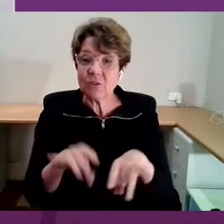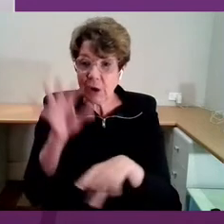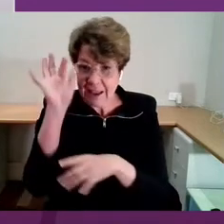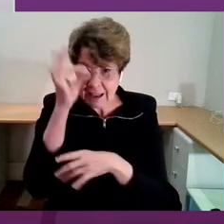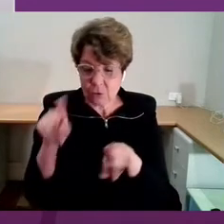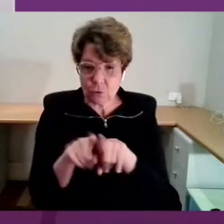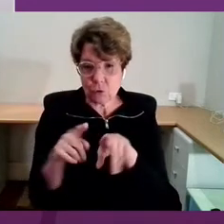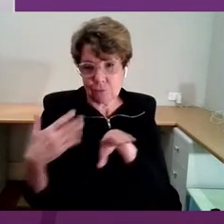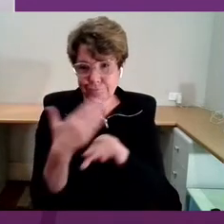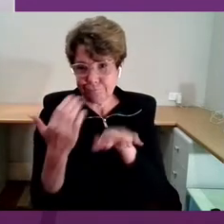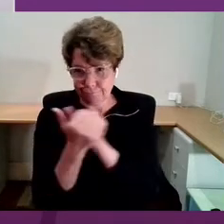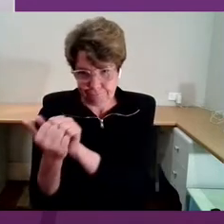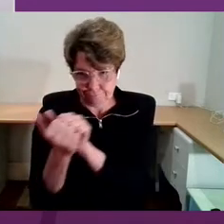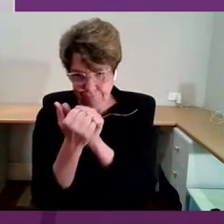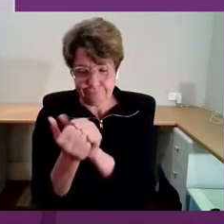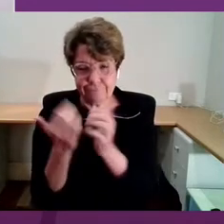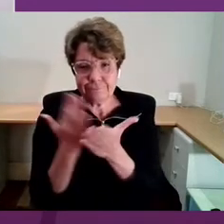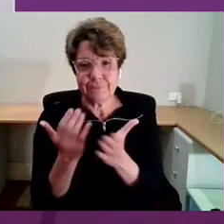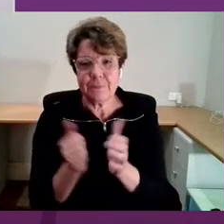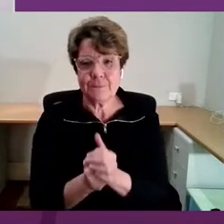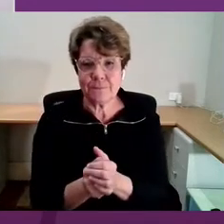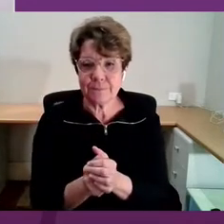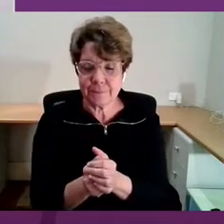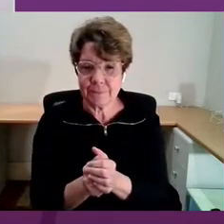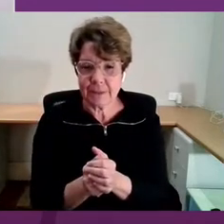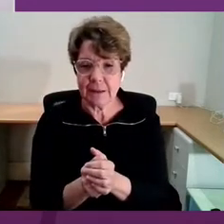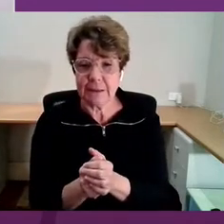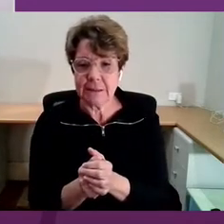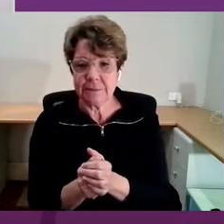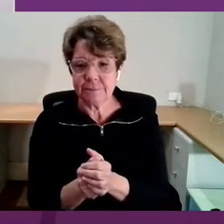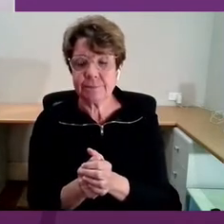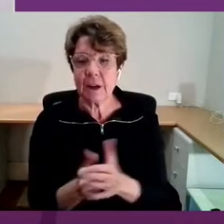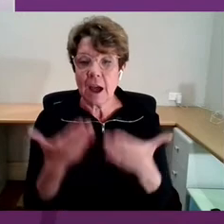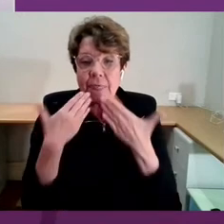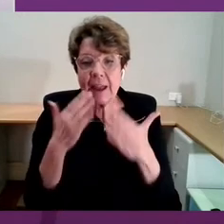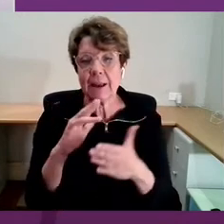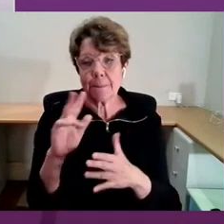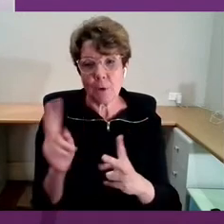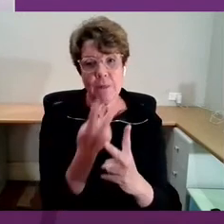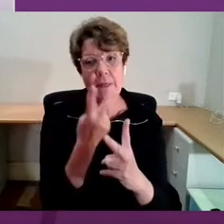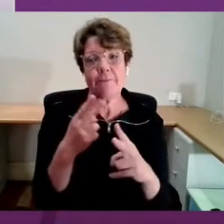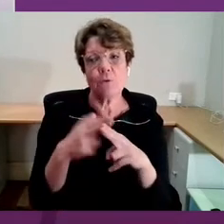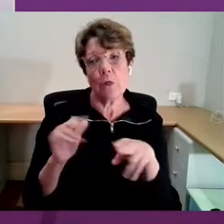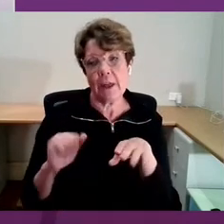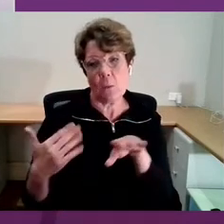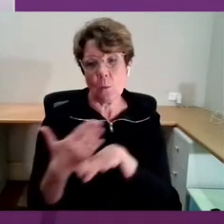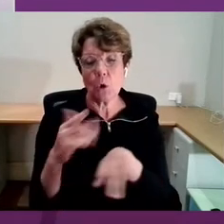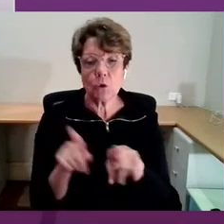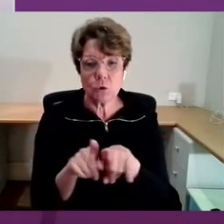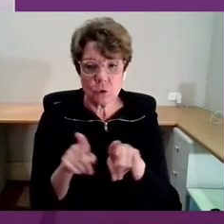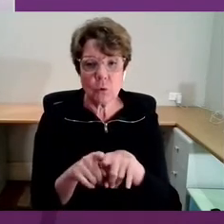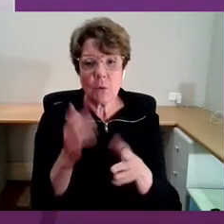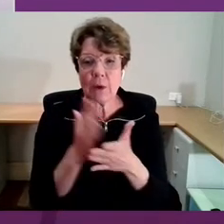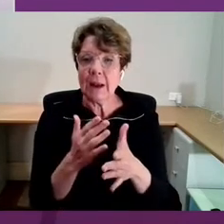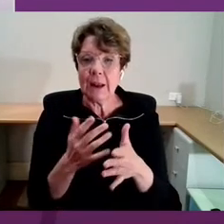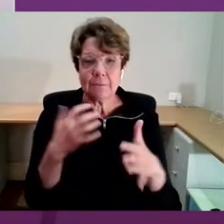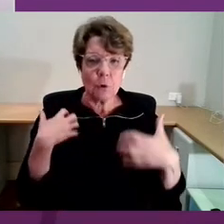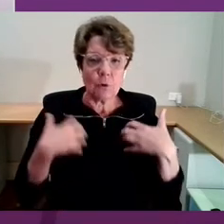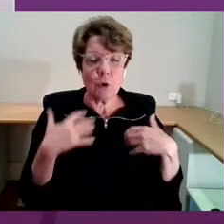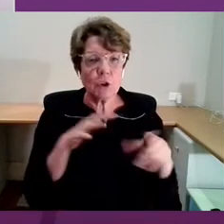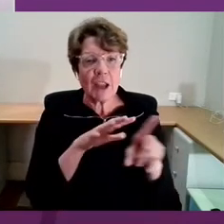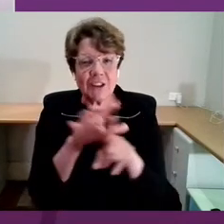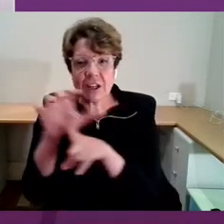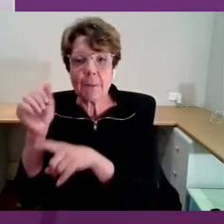much work to bring this to you. They won't be calling them out, but I thank them for all the work they've done. And I look forward to catching up with everyone here,